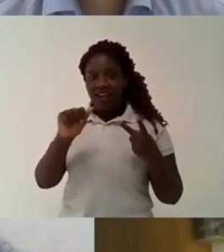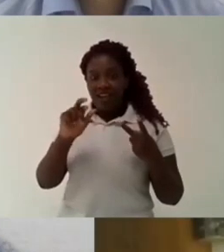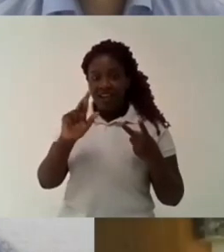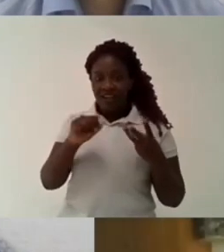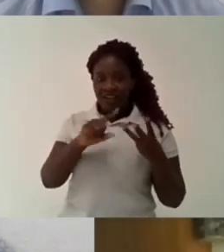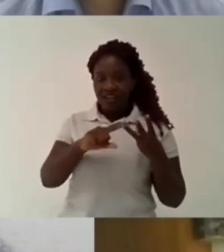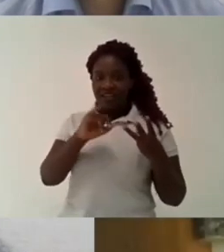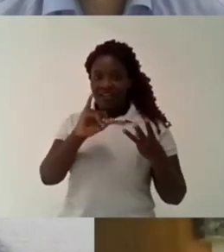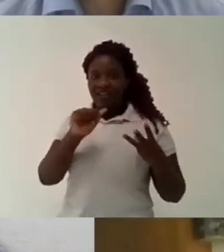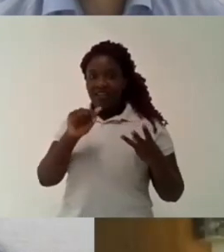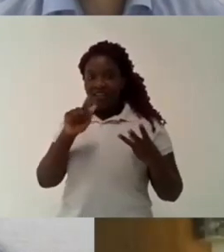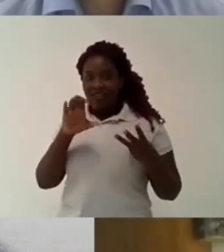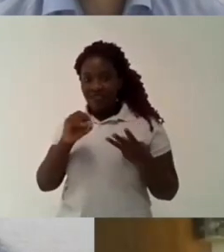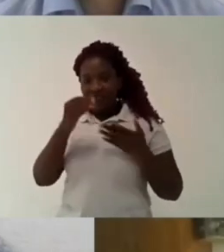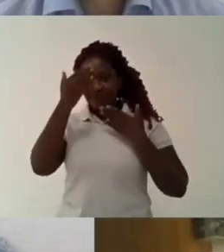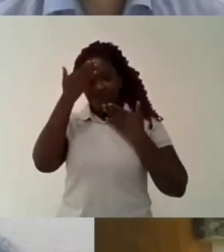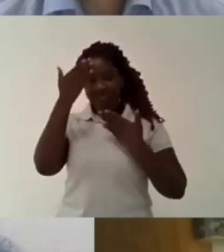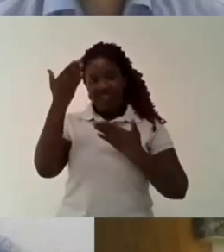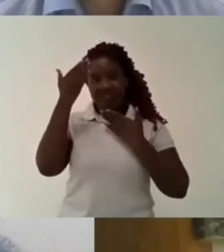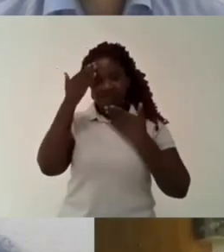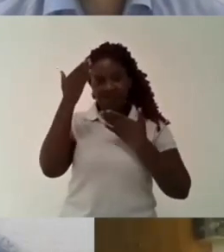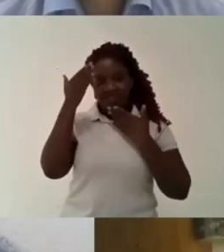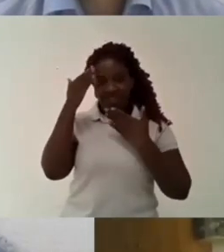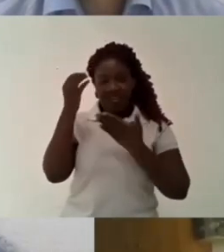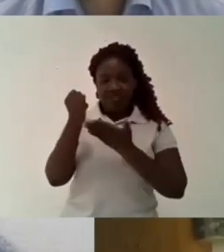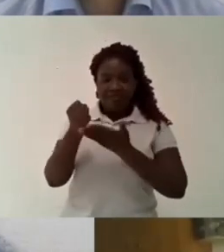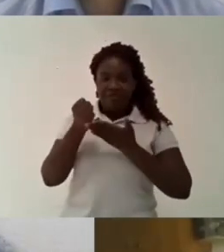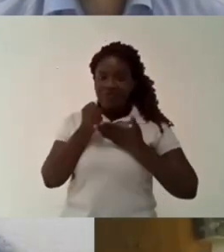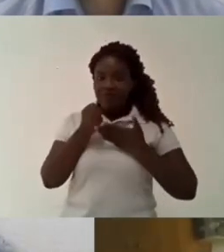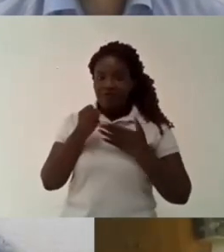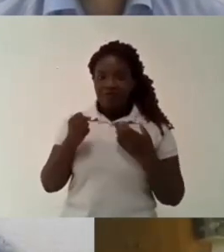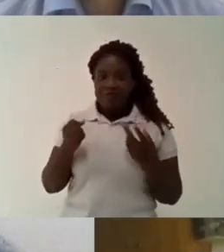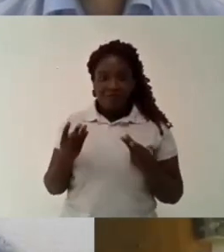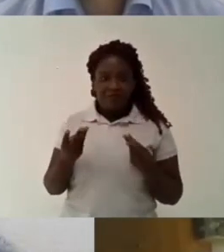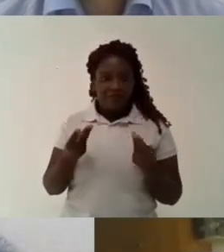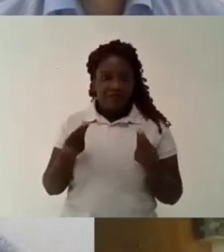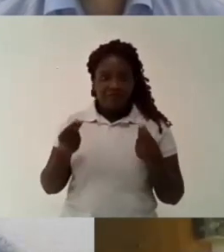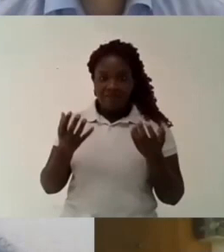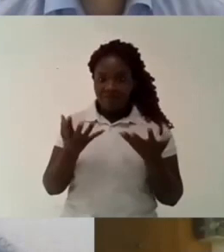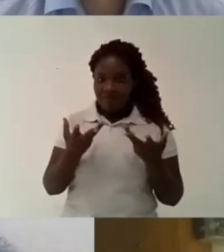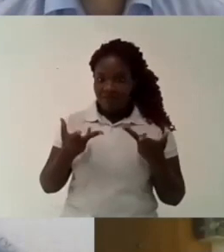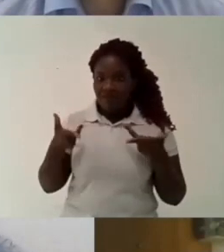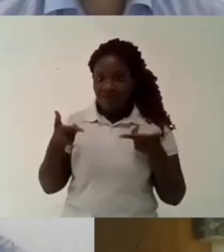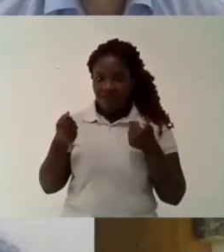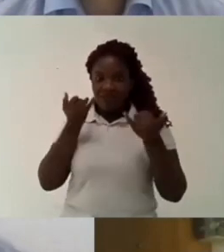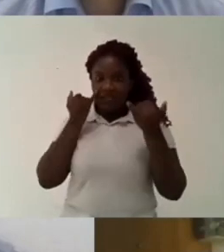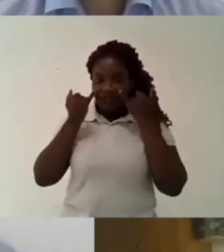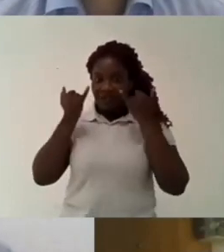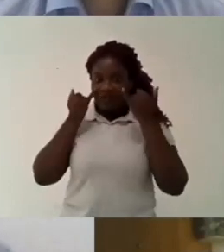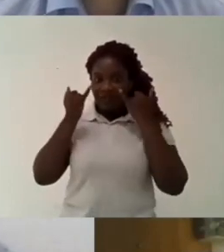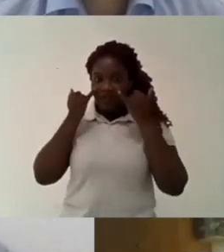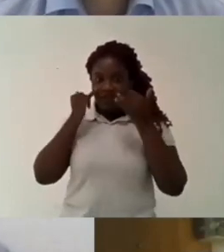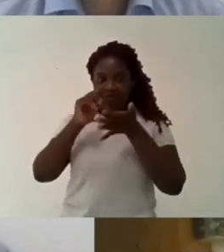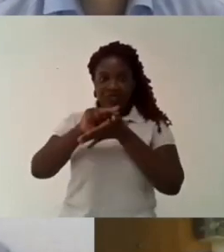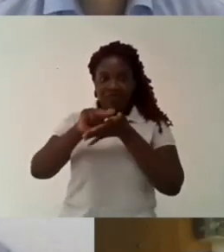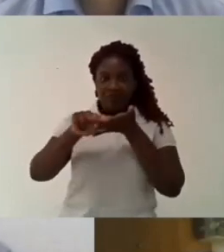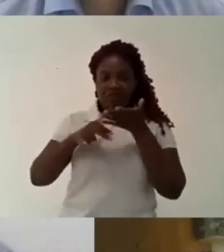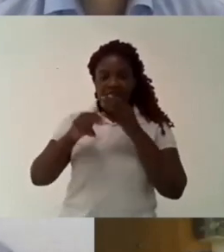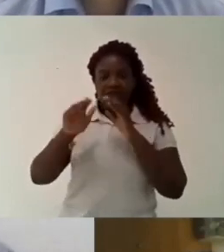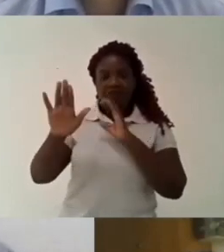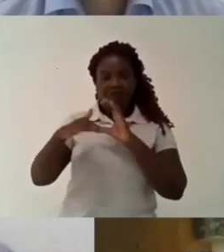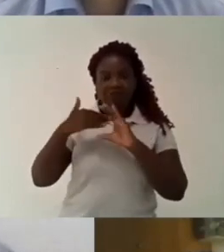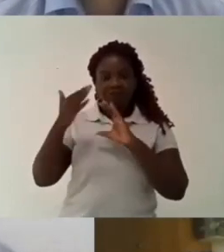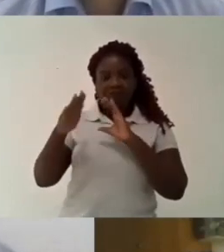thank you flavia thank you iago for these very valuable contributions i